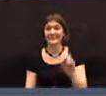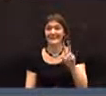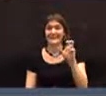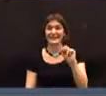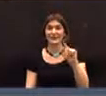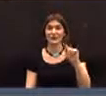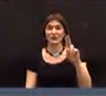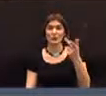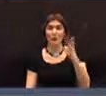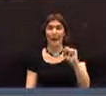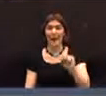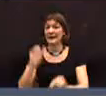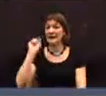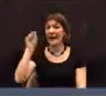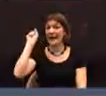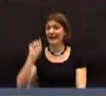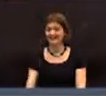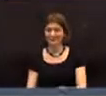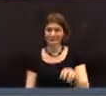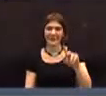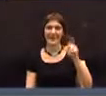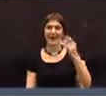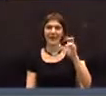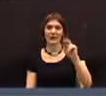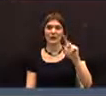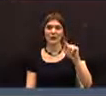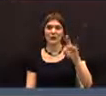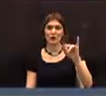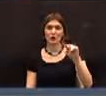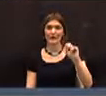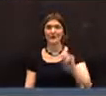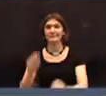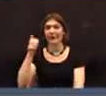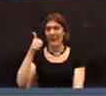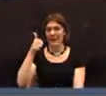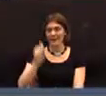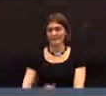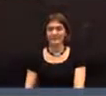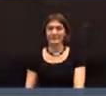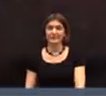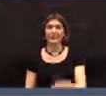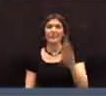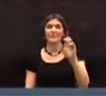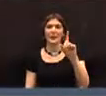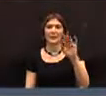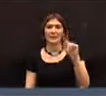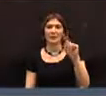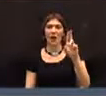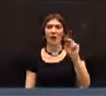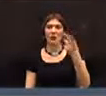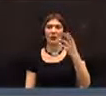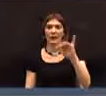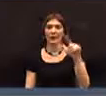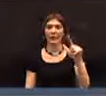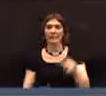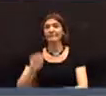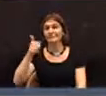Stephen Truhan. Yay. Catherine Ternus. Yay. Benedict Underhill. Yay.